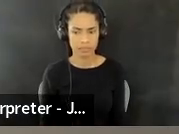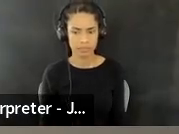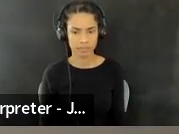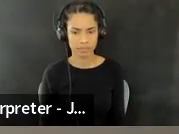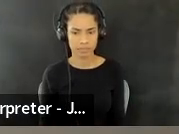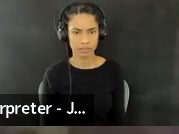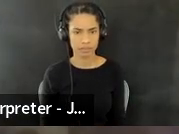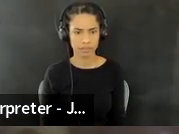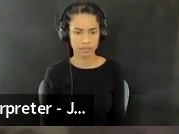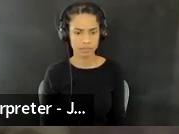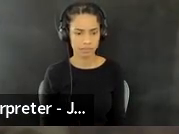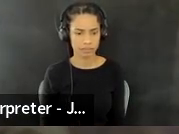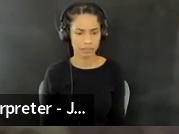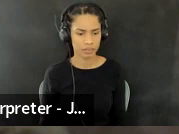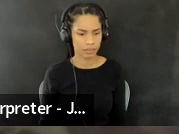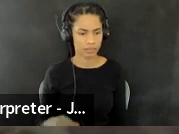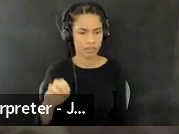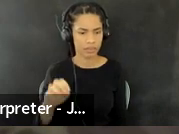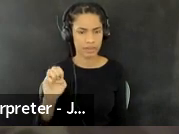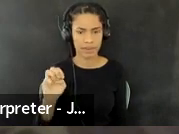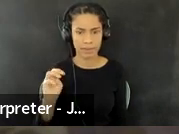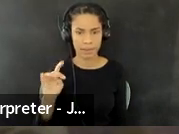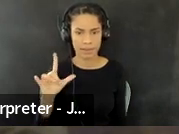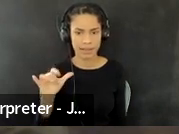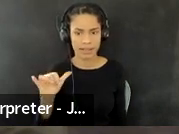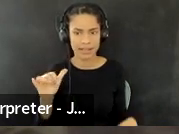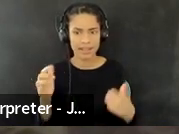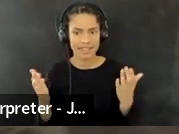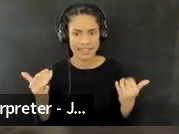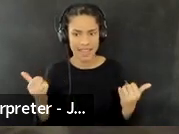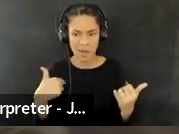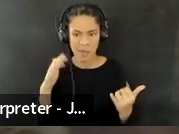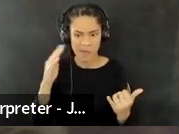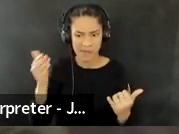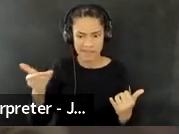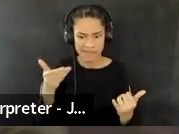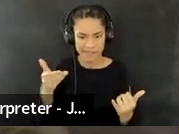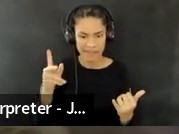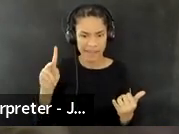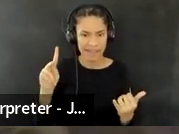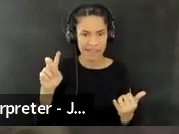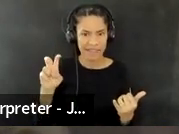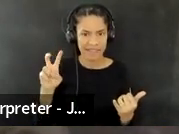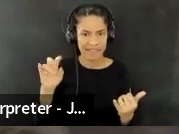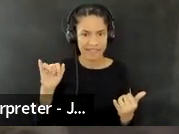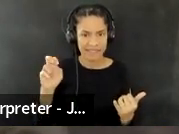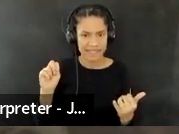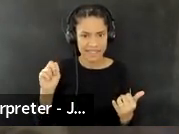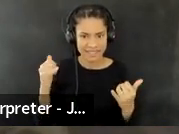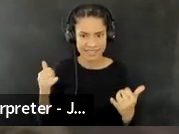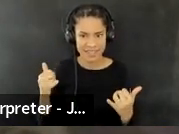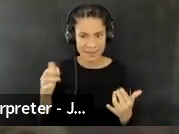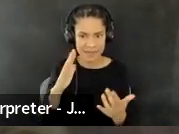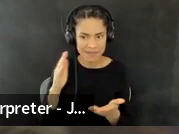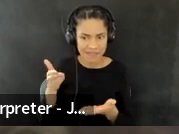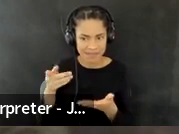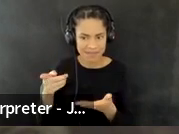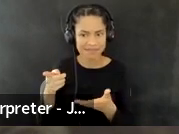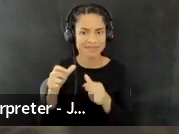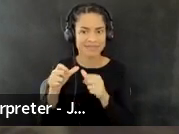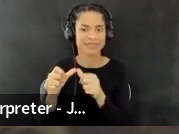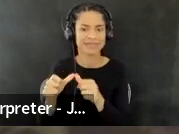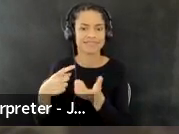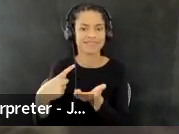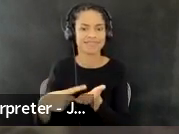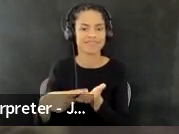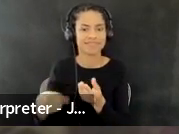maybe we'll invite, um, maybe Kevin into the space here to continue to speak about assessment.